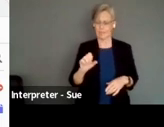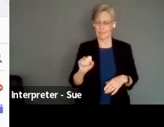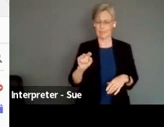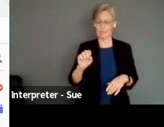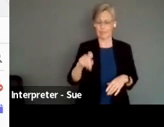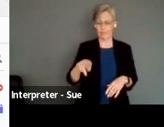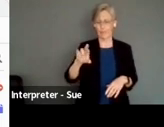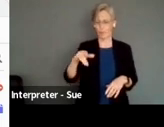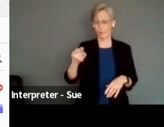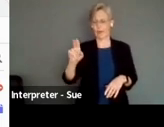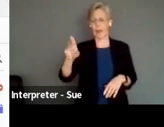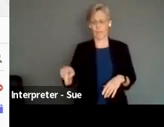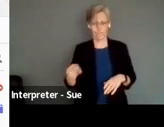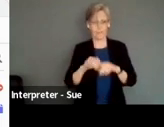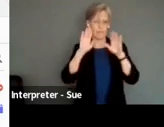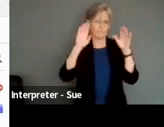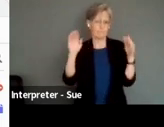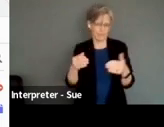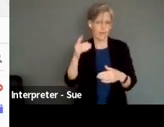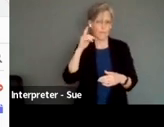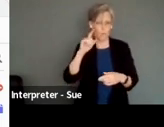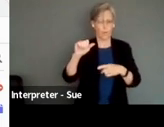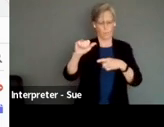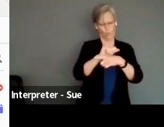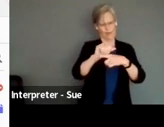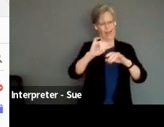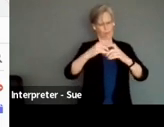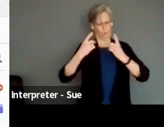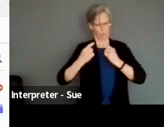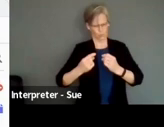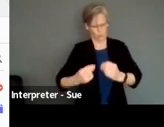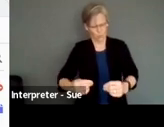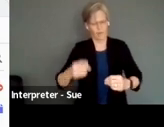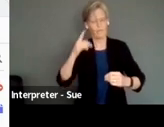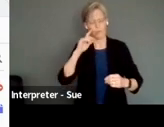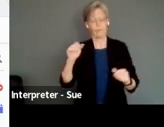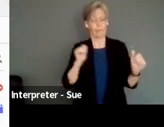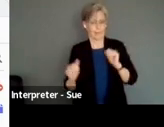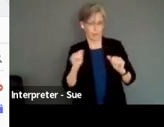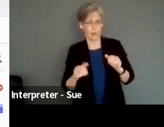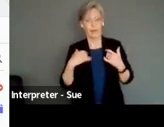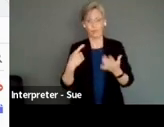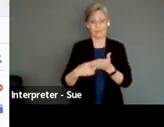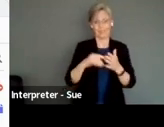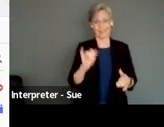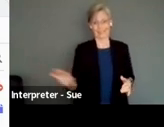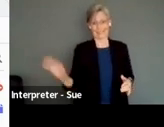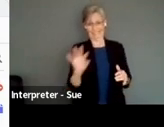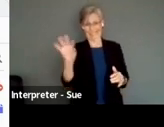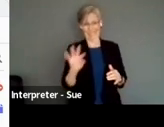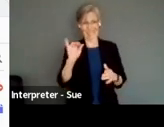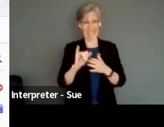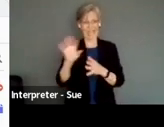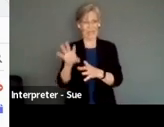practice focused disability theatre symposium, but access and everything we've been talking about in disability right now, it's all this, it's, just